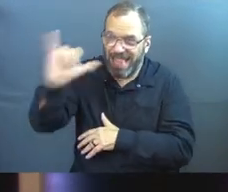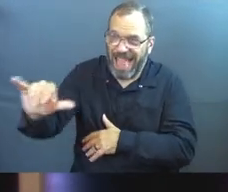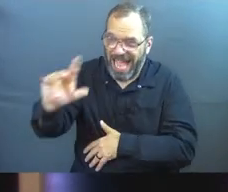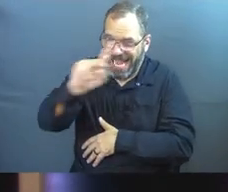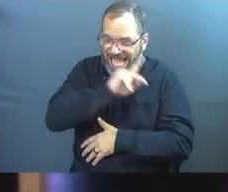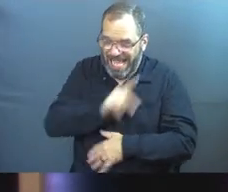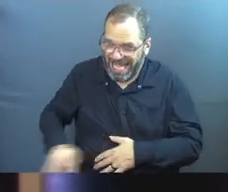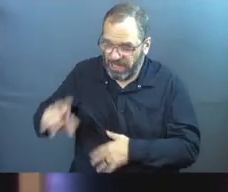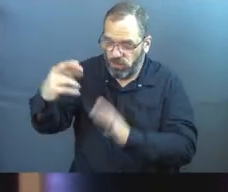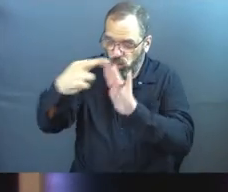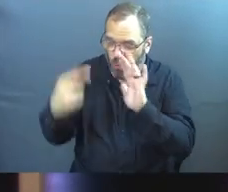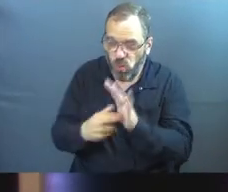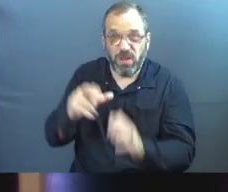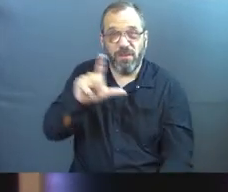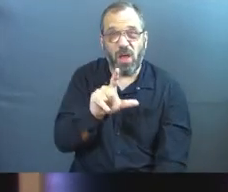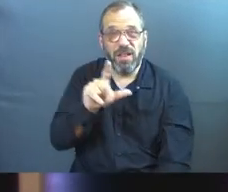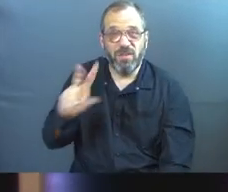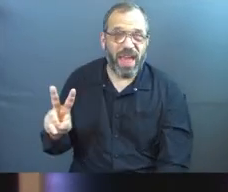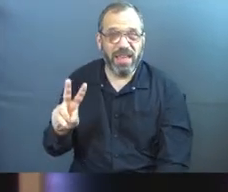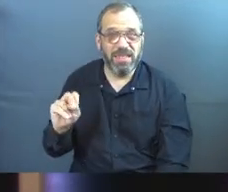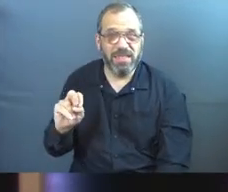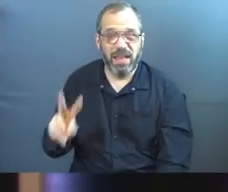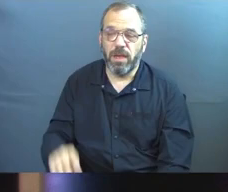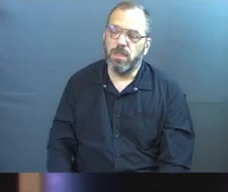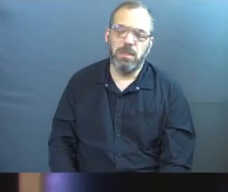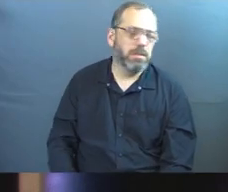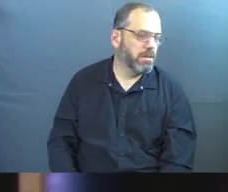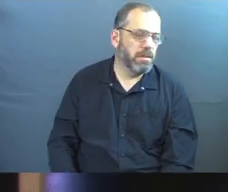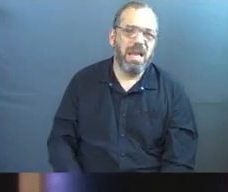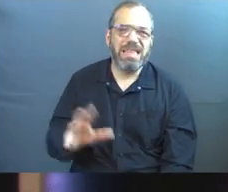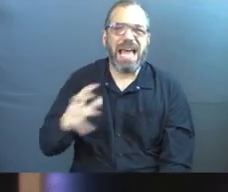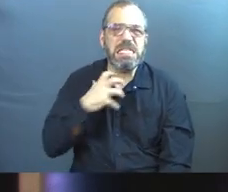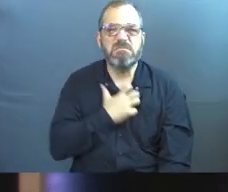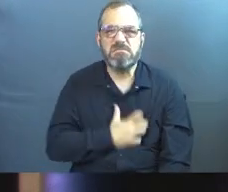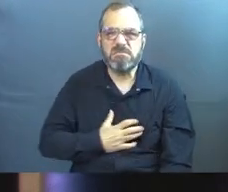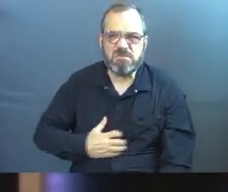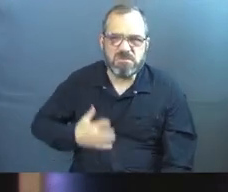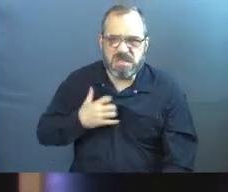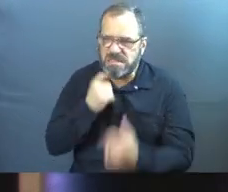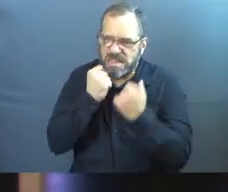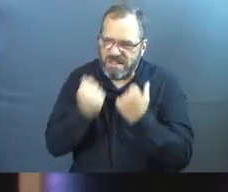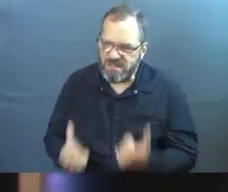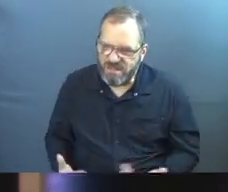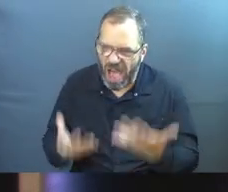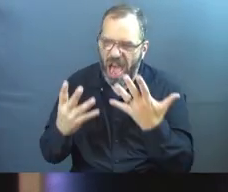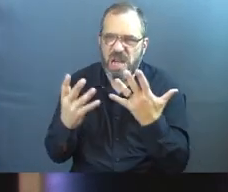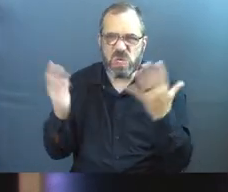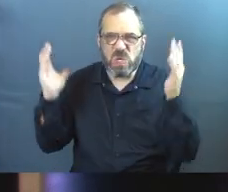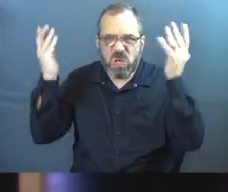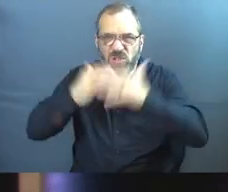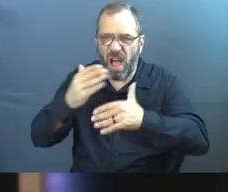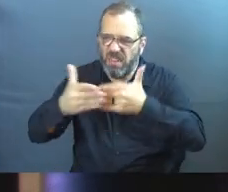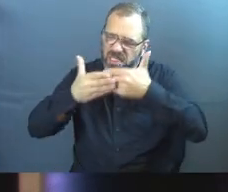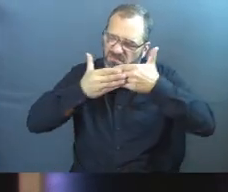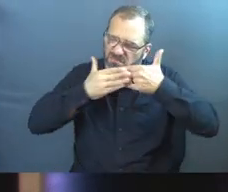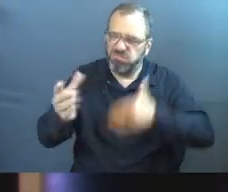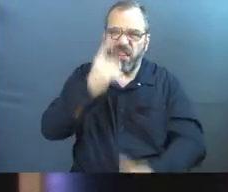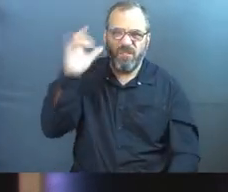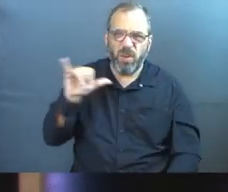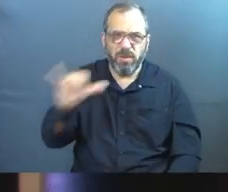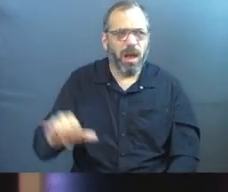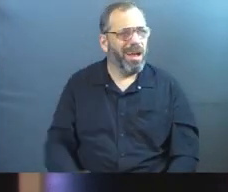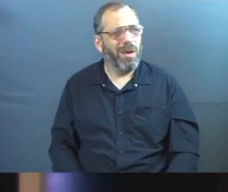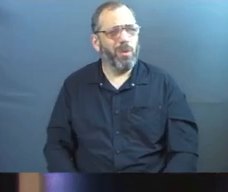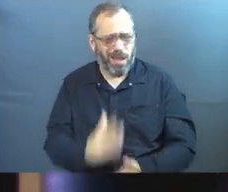that kingdom's rules. I would say that is misery and fire and outer darkness for all eternity.